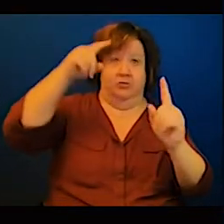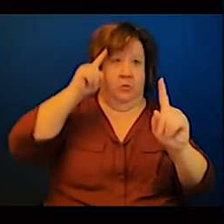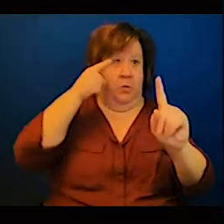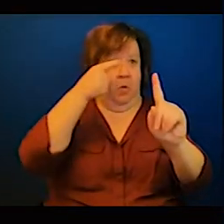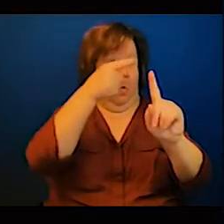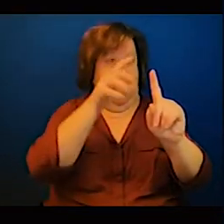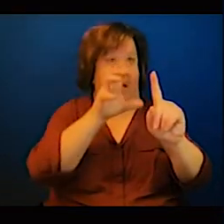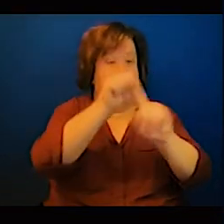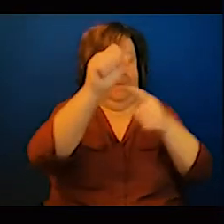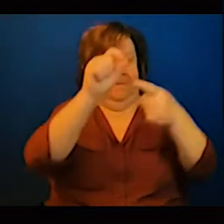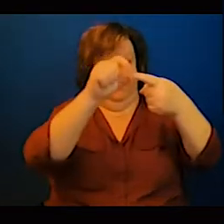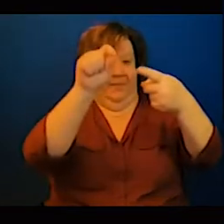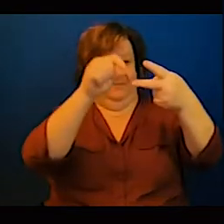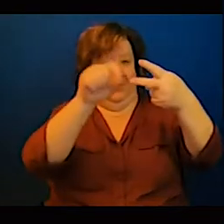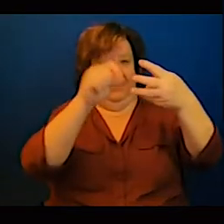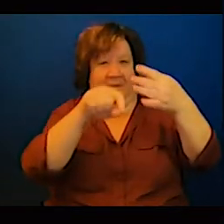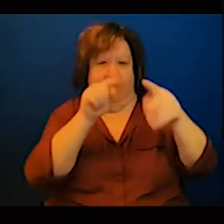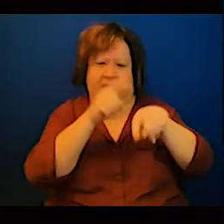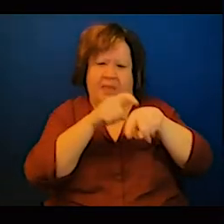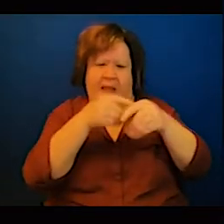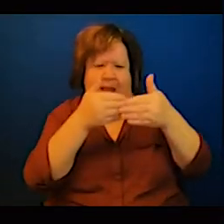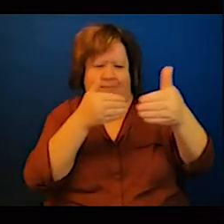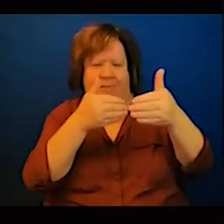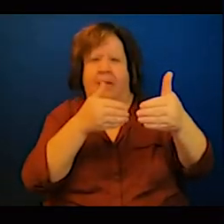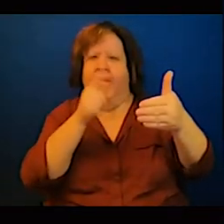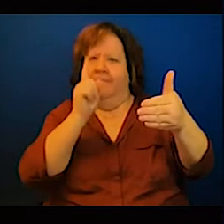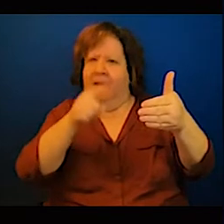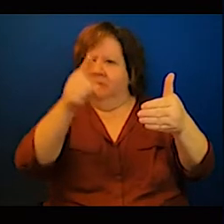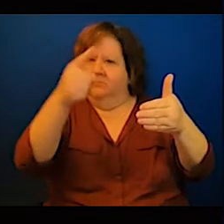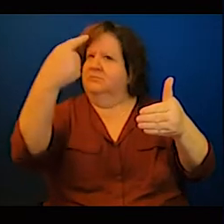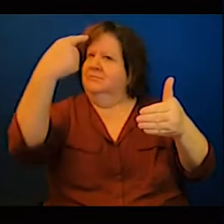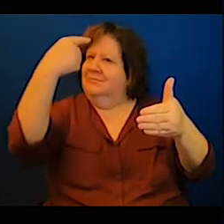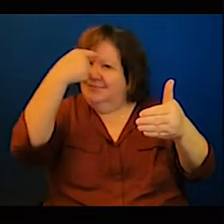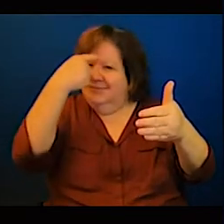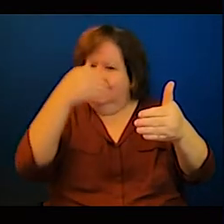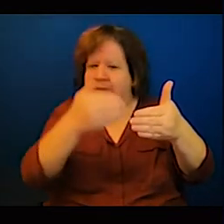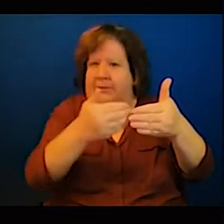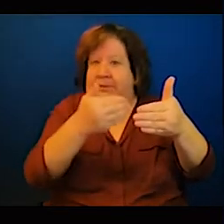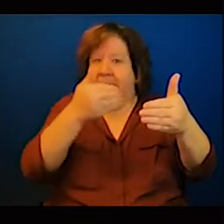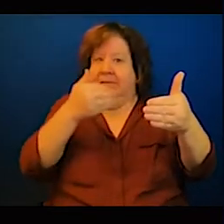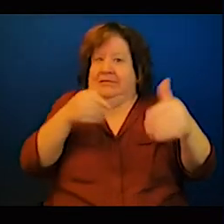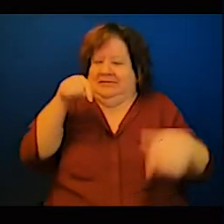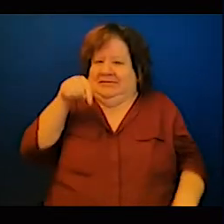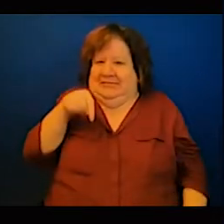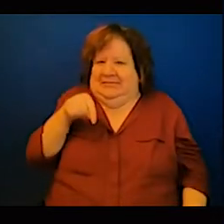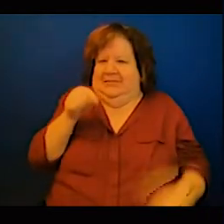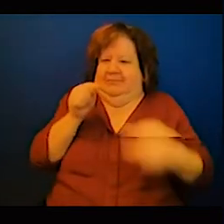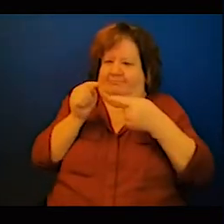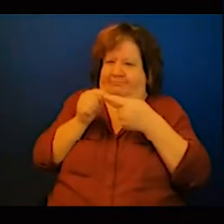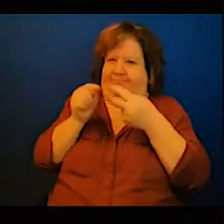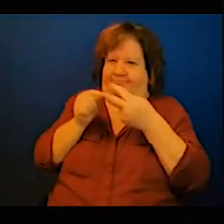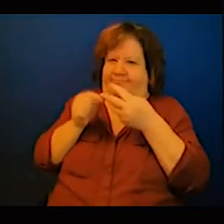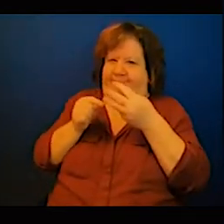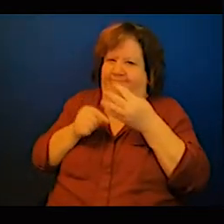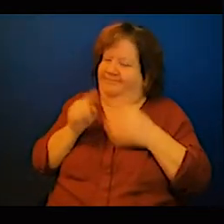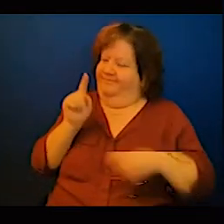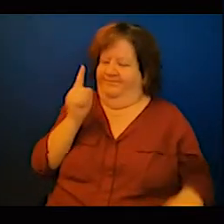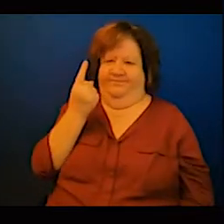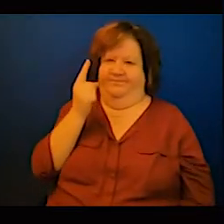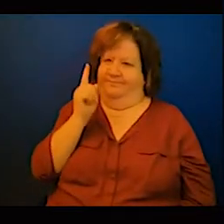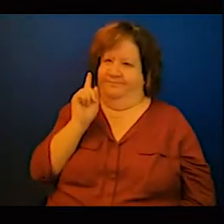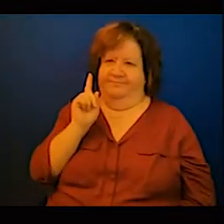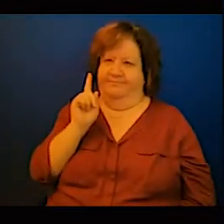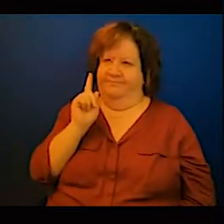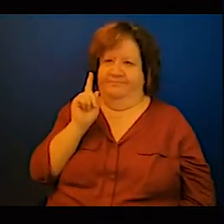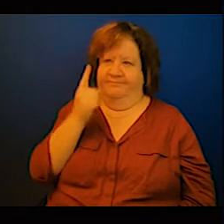some of these aspects. I just thought it was important to mention that. And then also when we talk